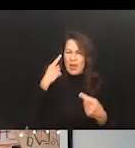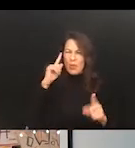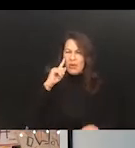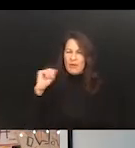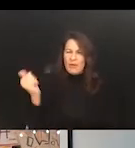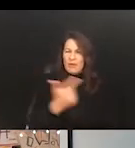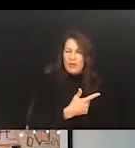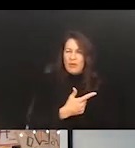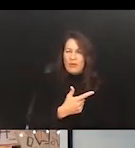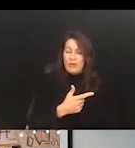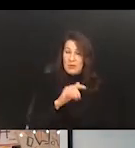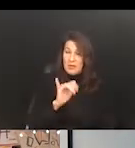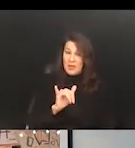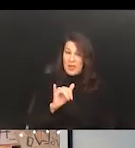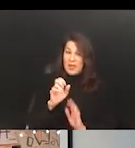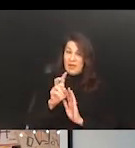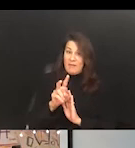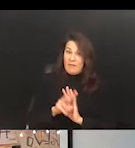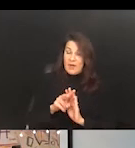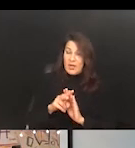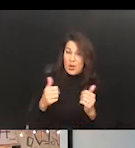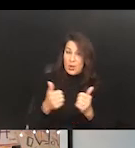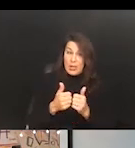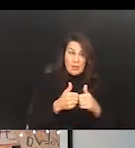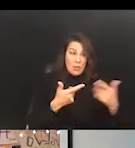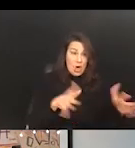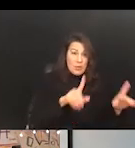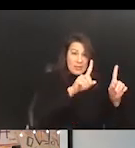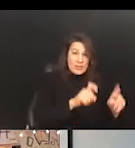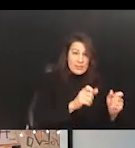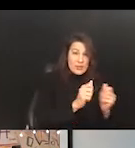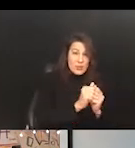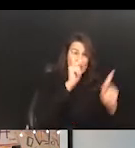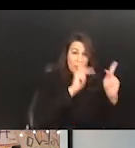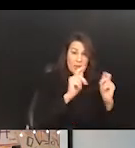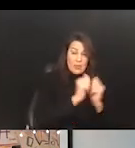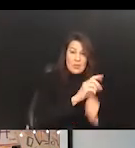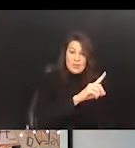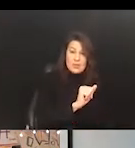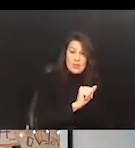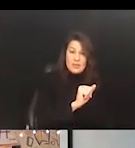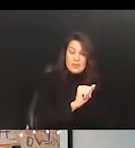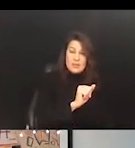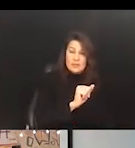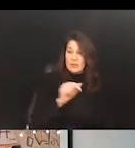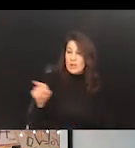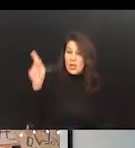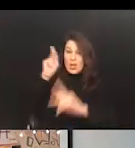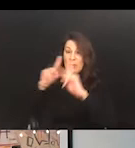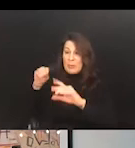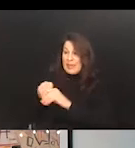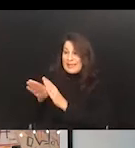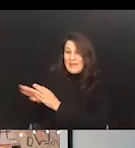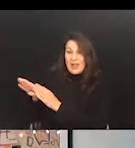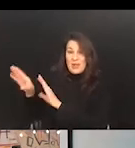video game being essentially tested on people with disabilities? Are some of the people in the development group saying,